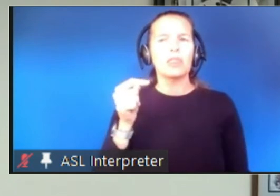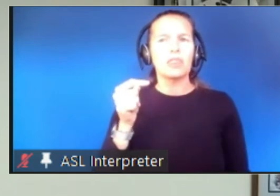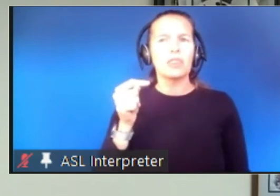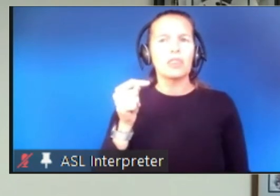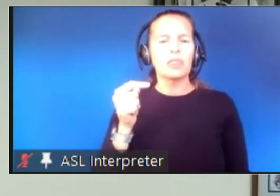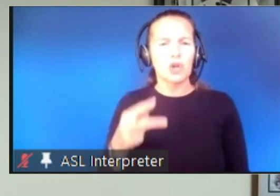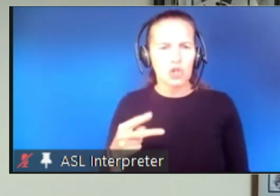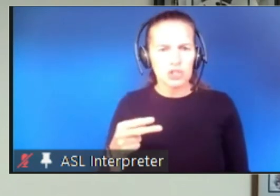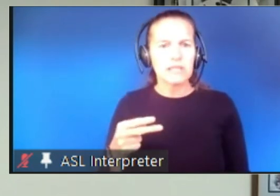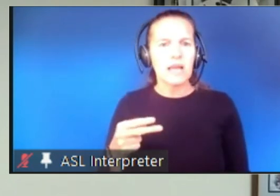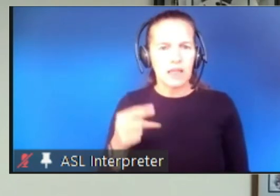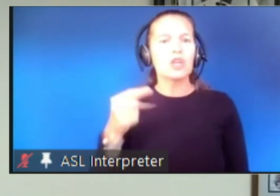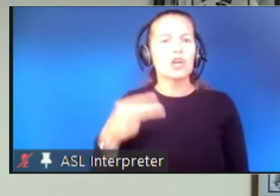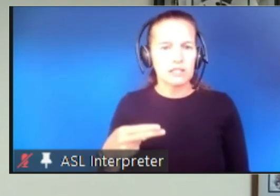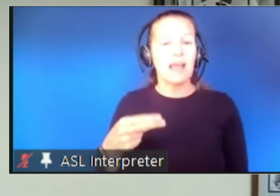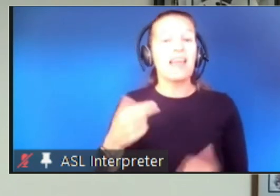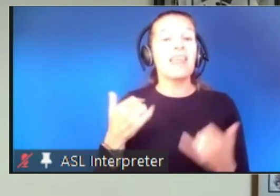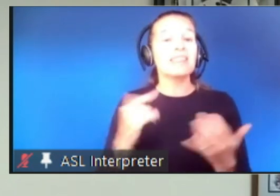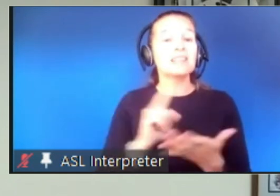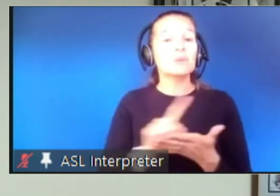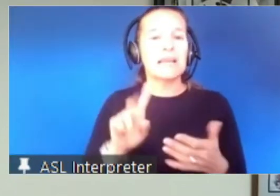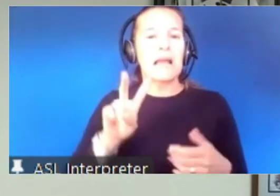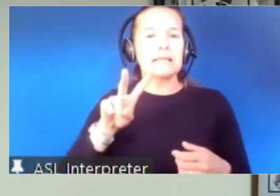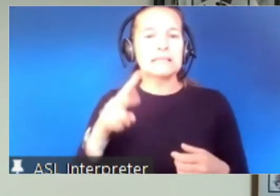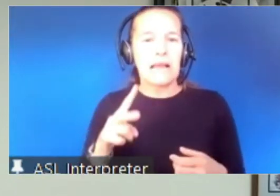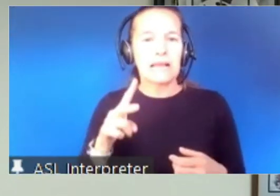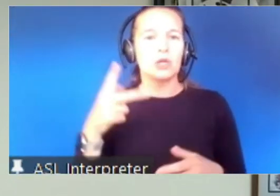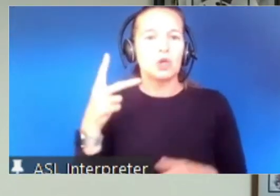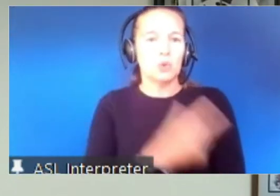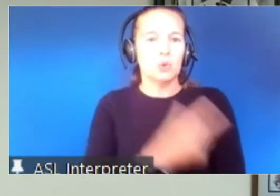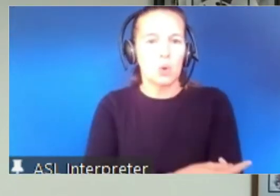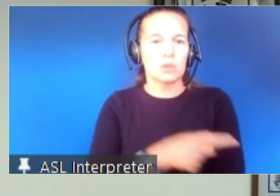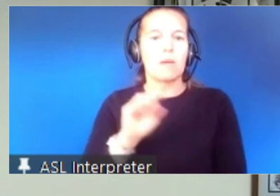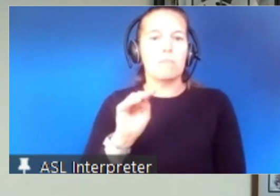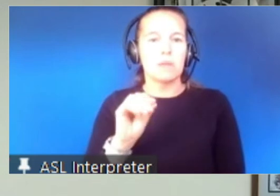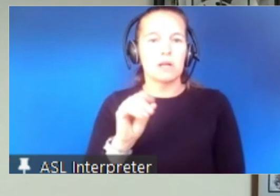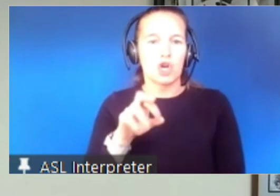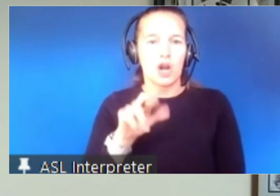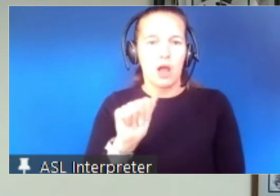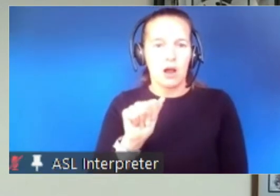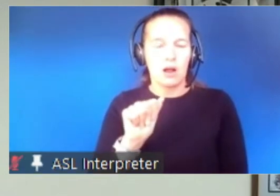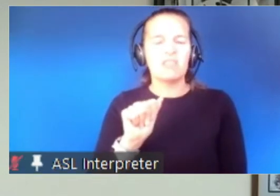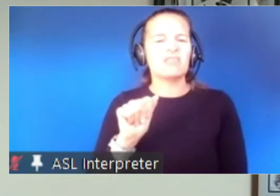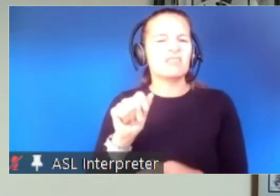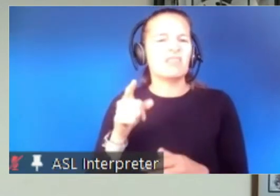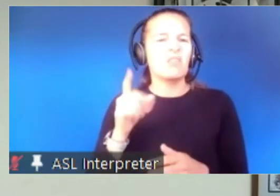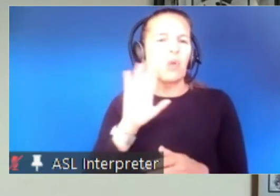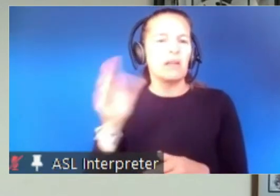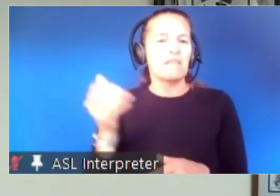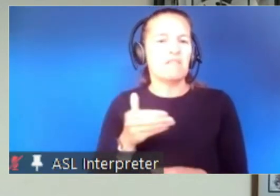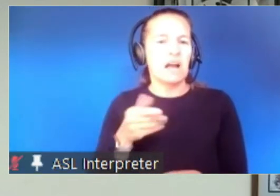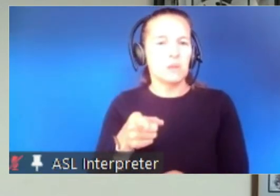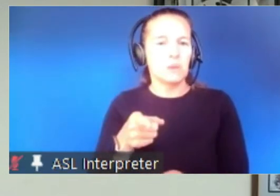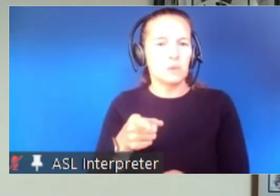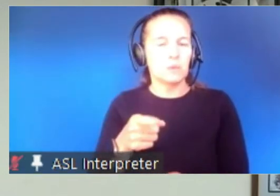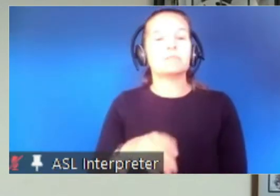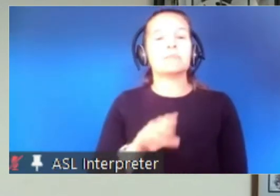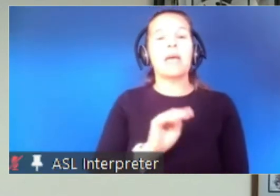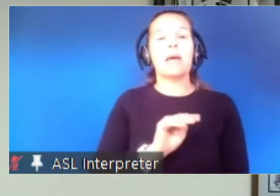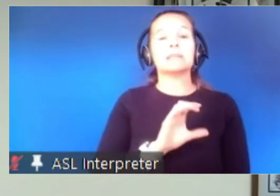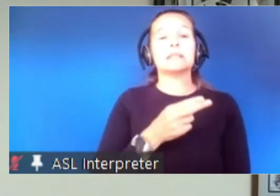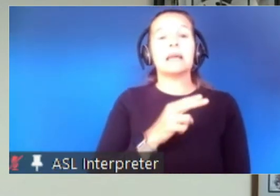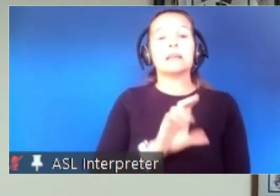This week it's second dose Moderna and again that's by invitation. MCHC is because of the